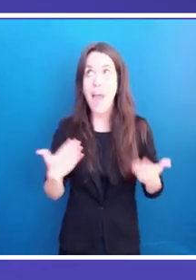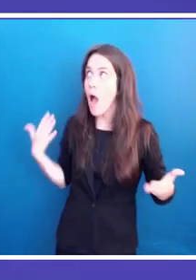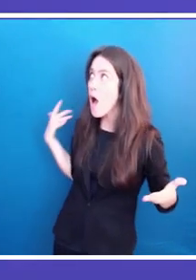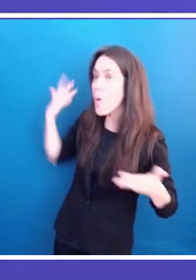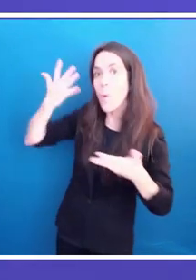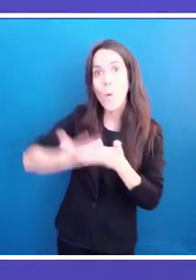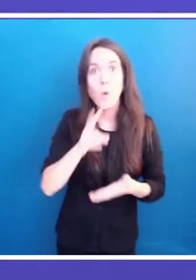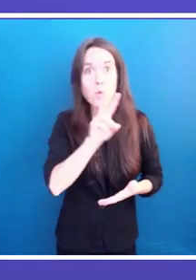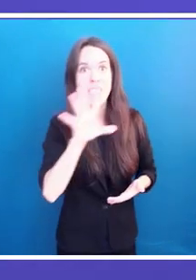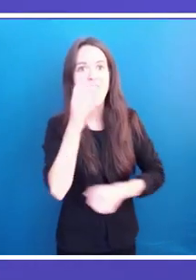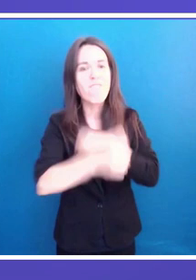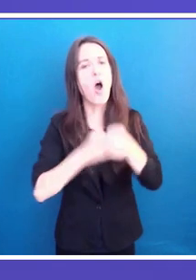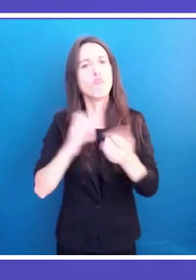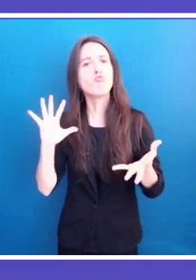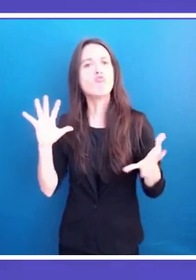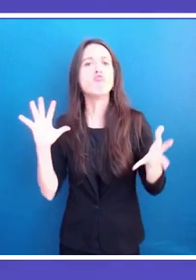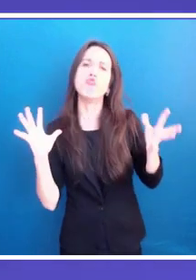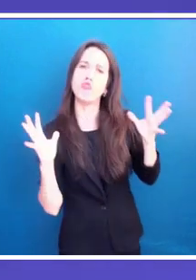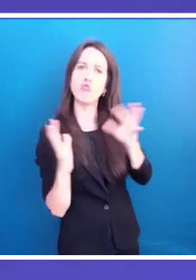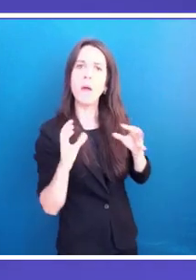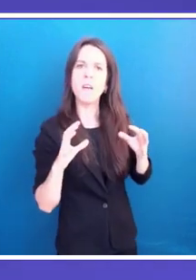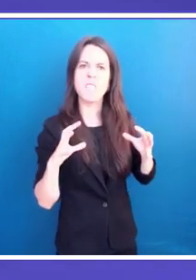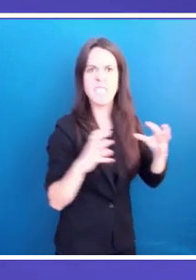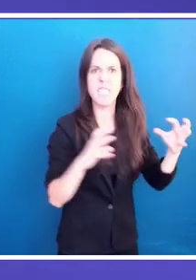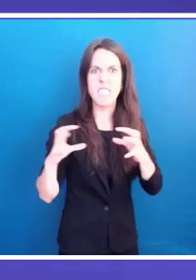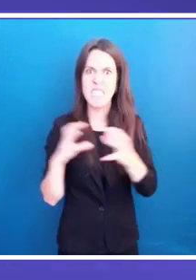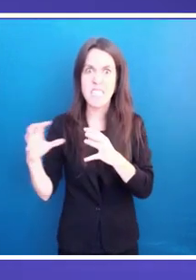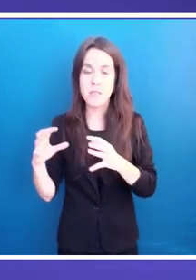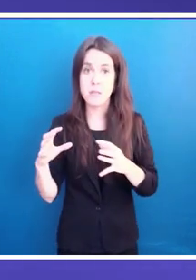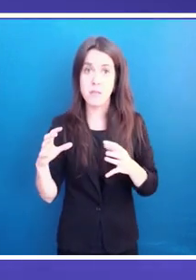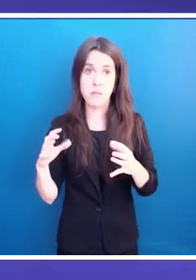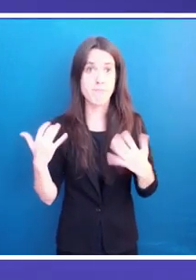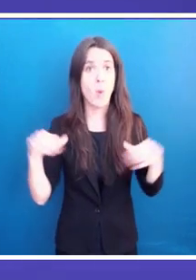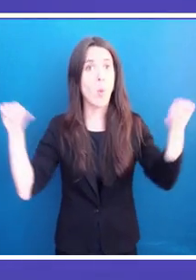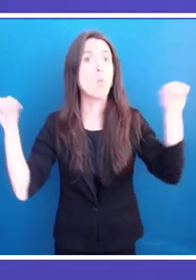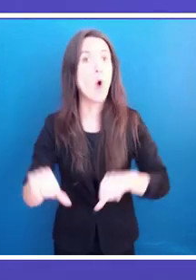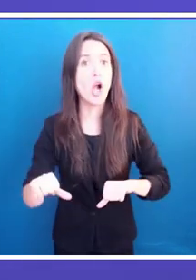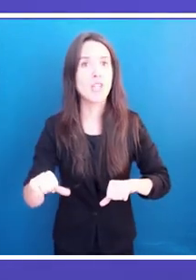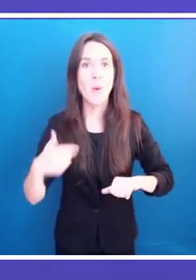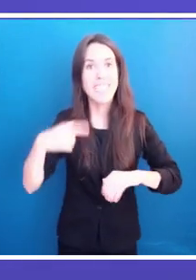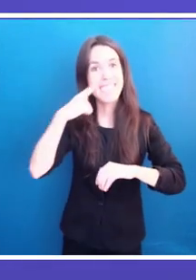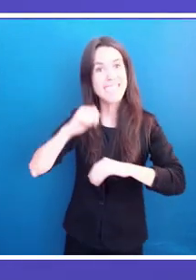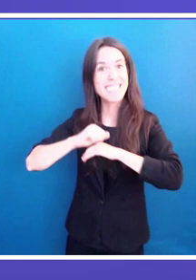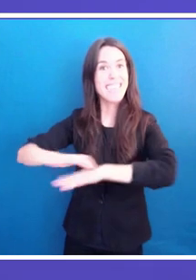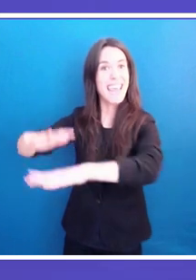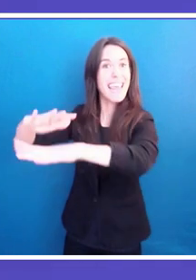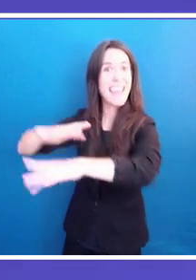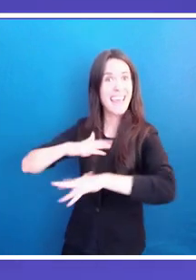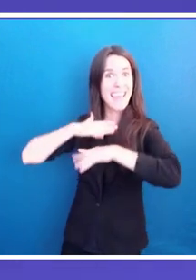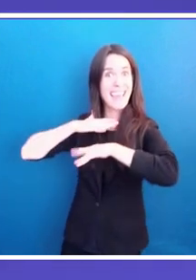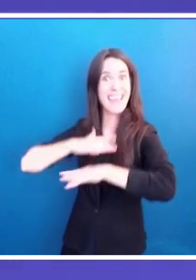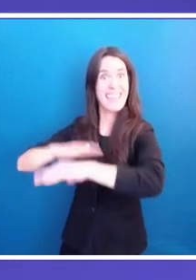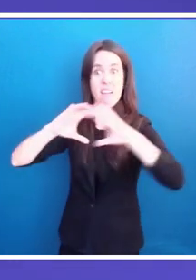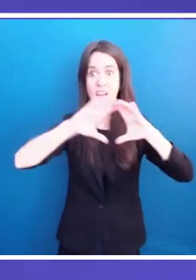same. And Conflicts are on the rise. Conflicts, the sea we all share as the